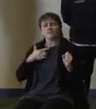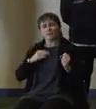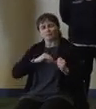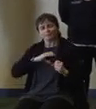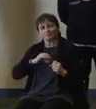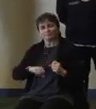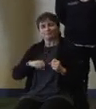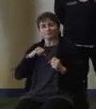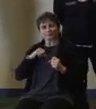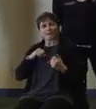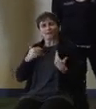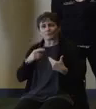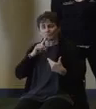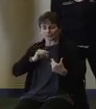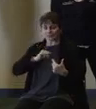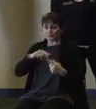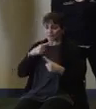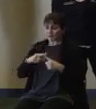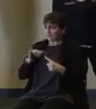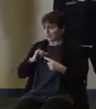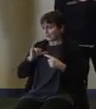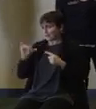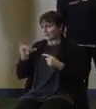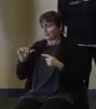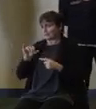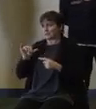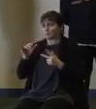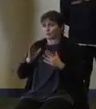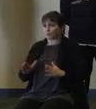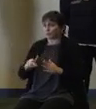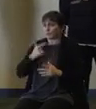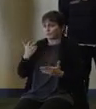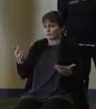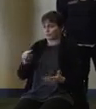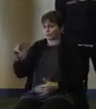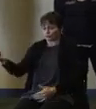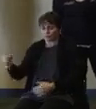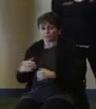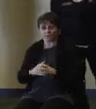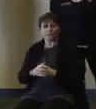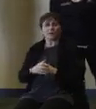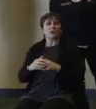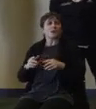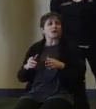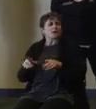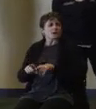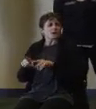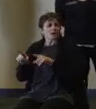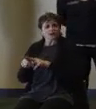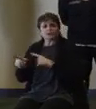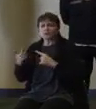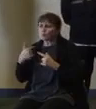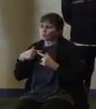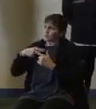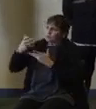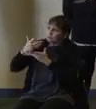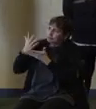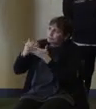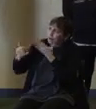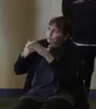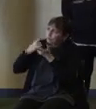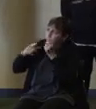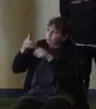To the Governor's point, I think this storm may rank as maybe one of the top five. still have to get some certifications with National Weather Service.